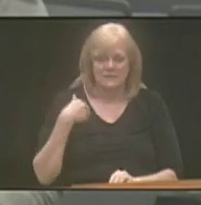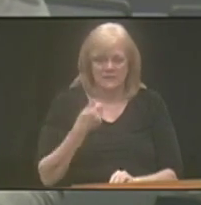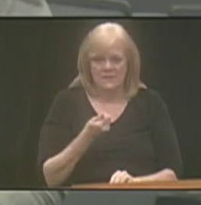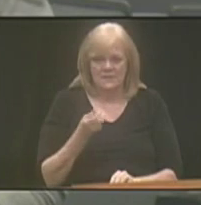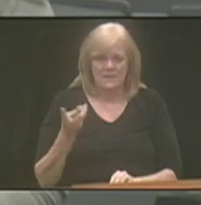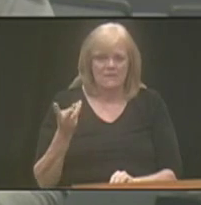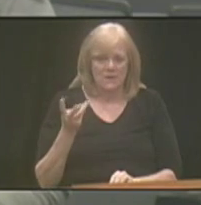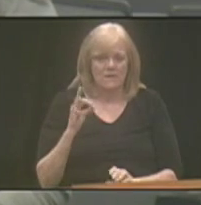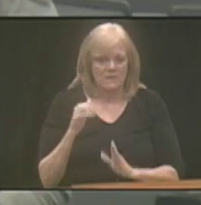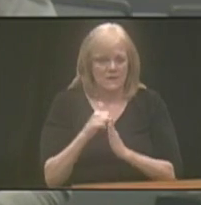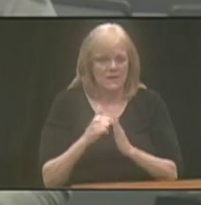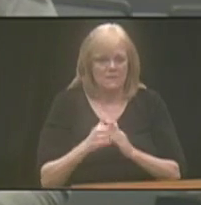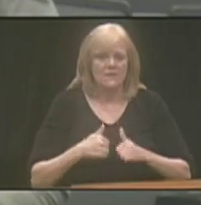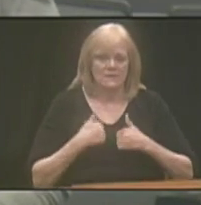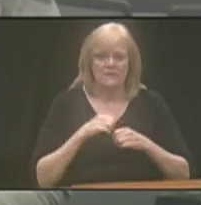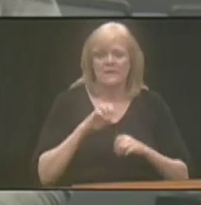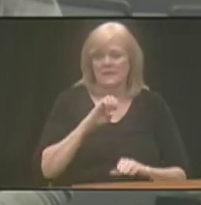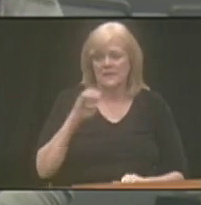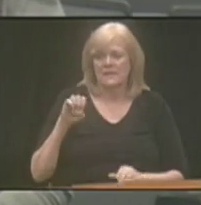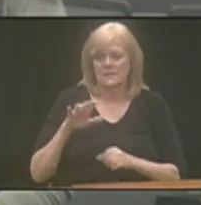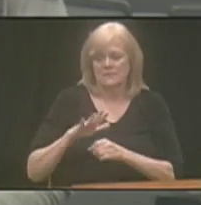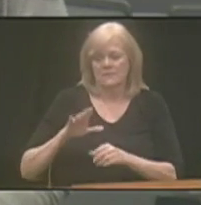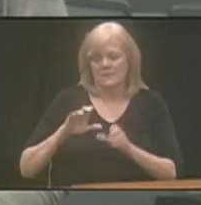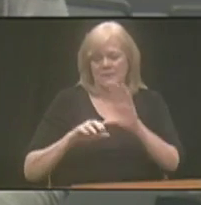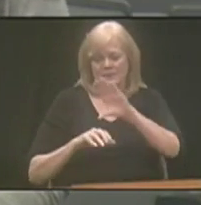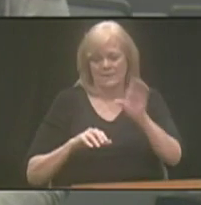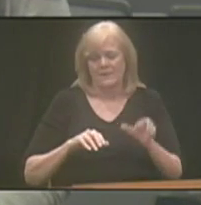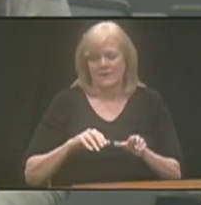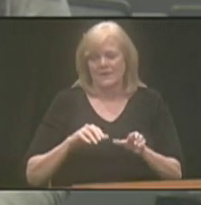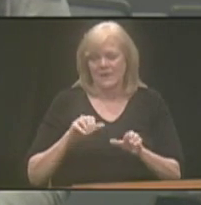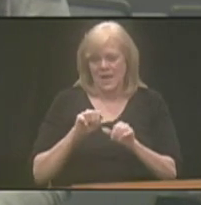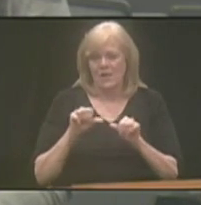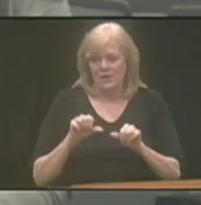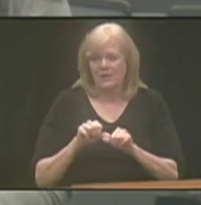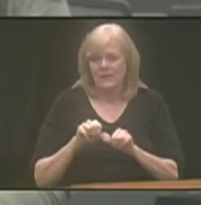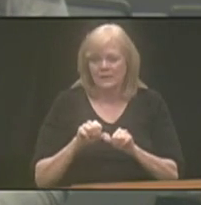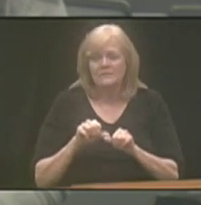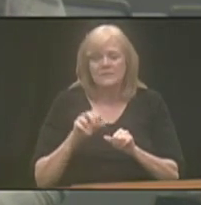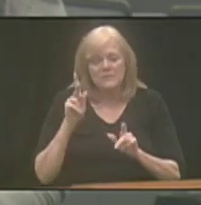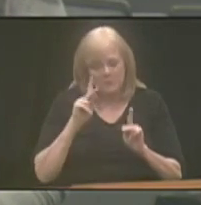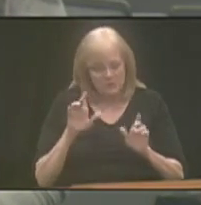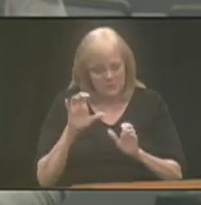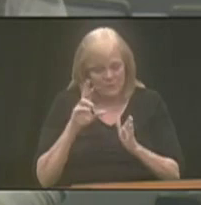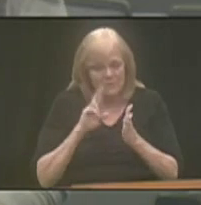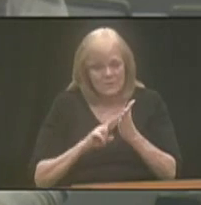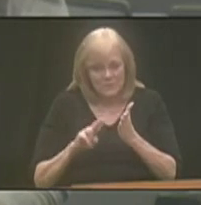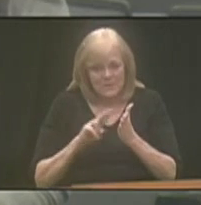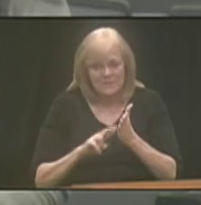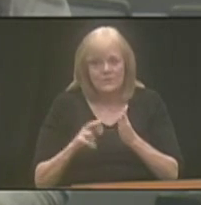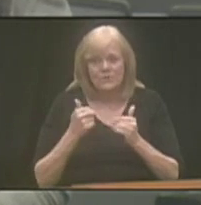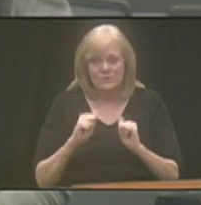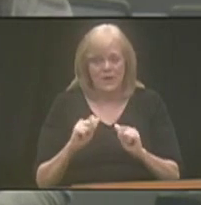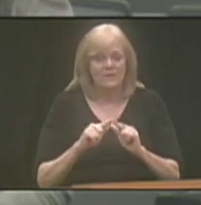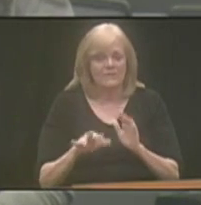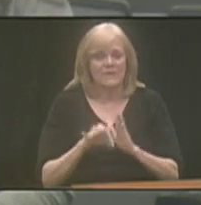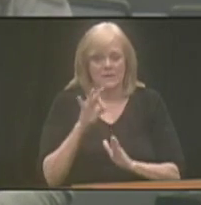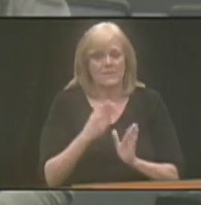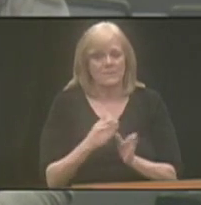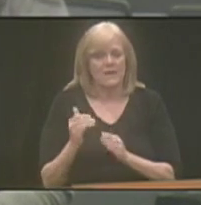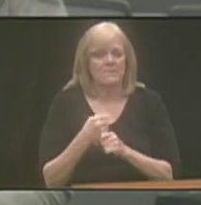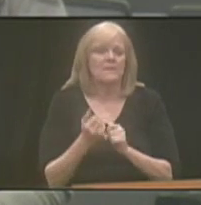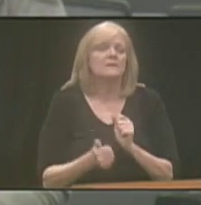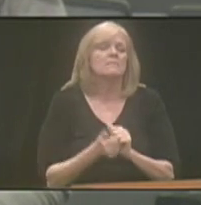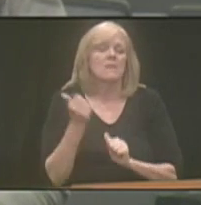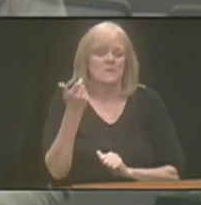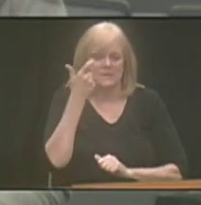several of the accounts living in the east coast area. So folks are just doing their research and trying to find out the plan that